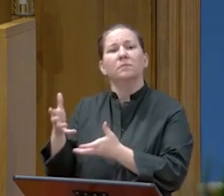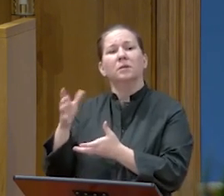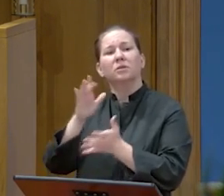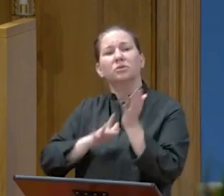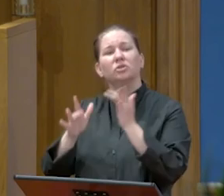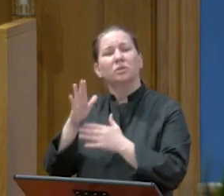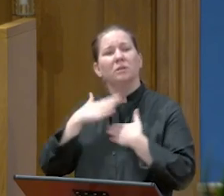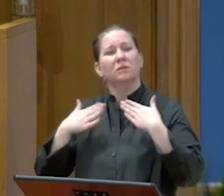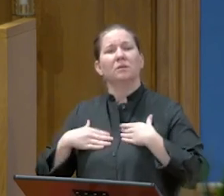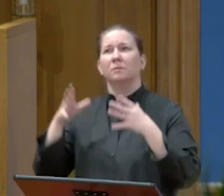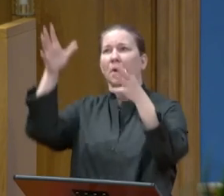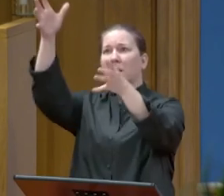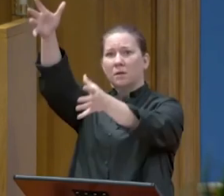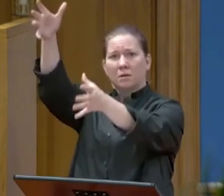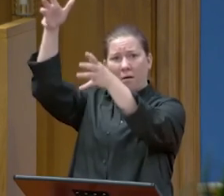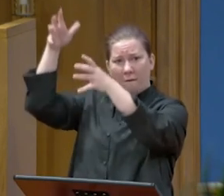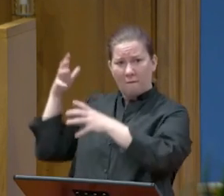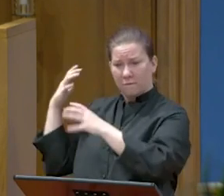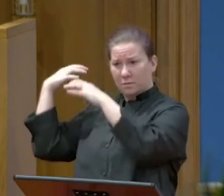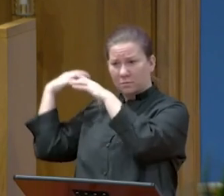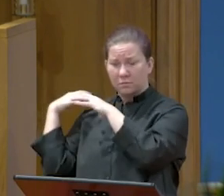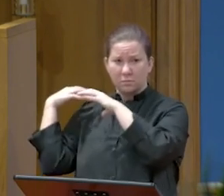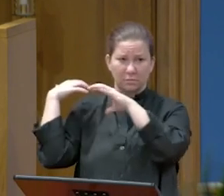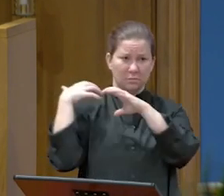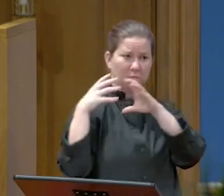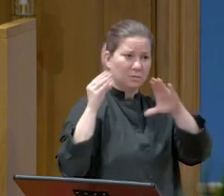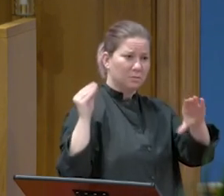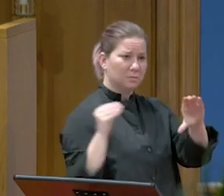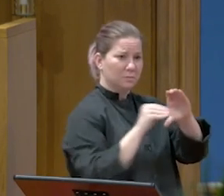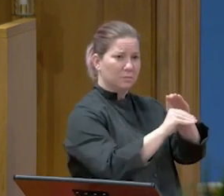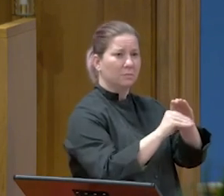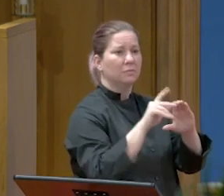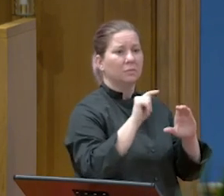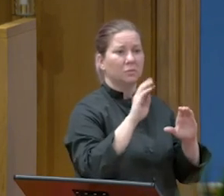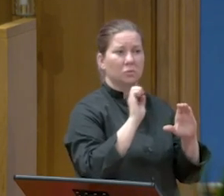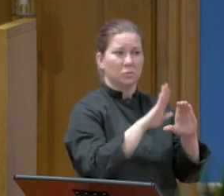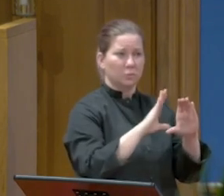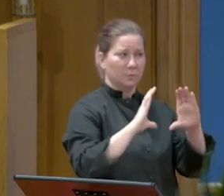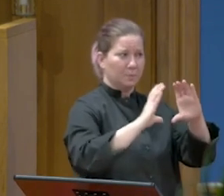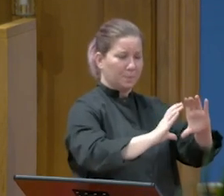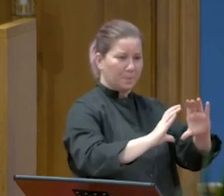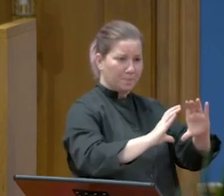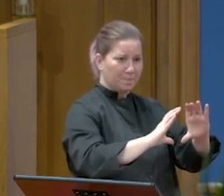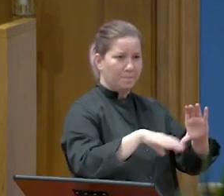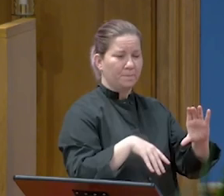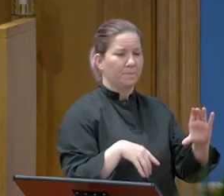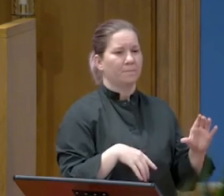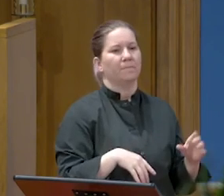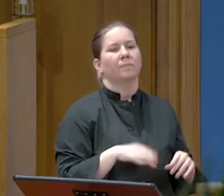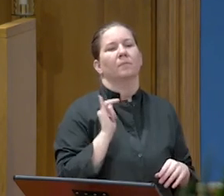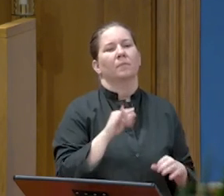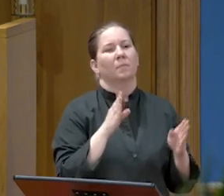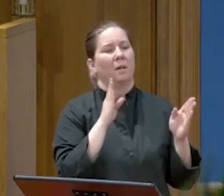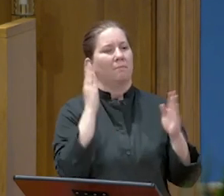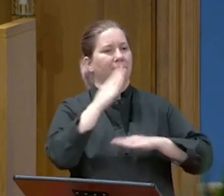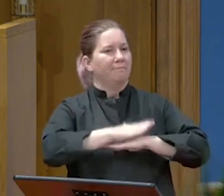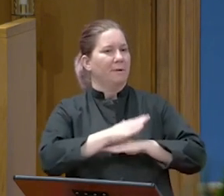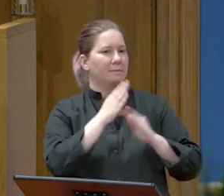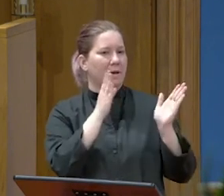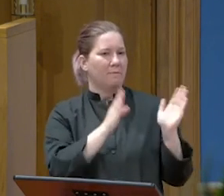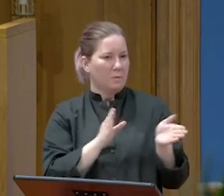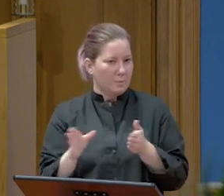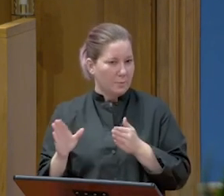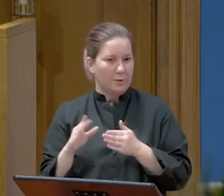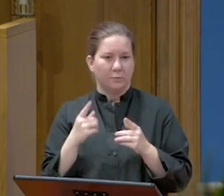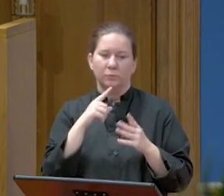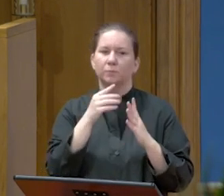it in a rock-hewn tomb where no one had ever been laid. It was the day of preparation and the Sabbath was